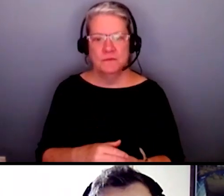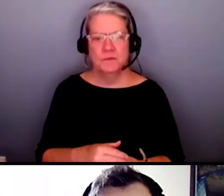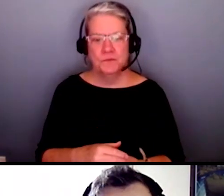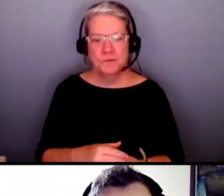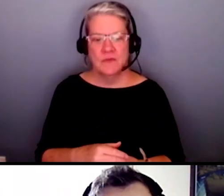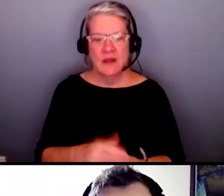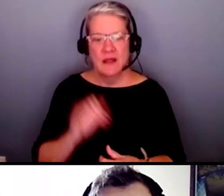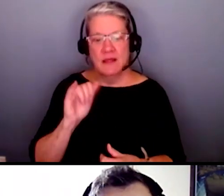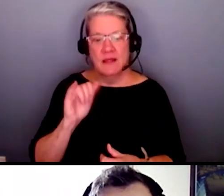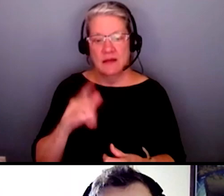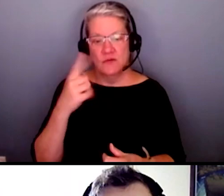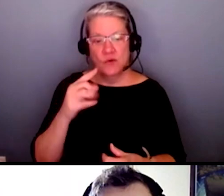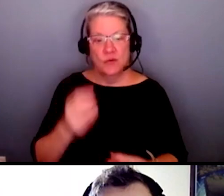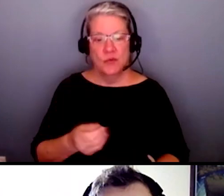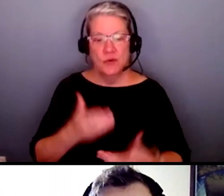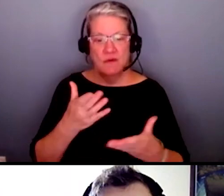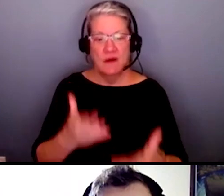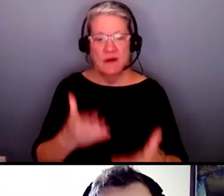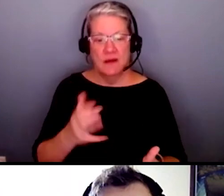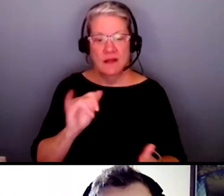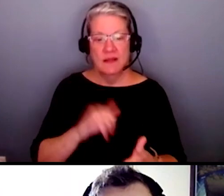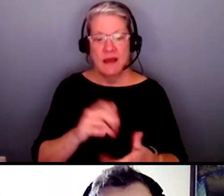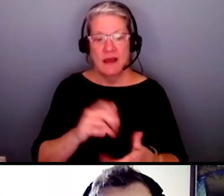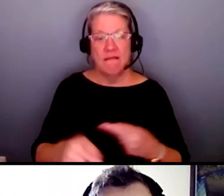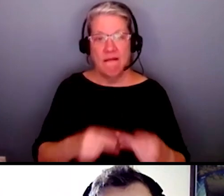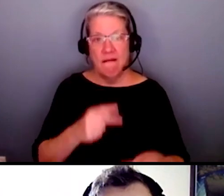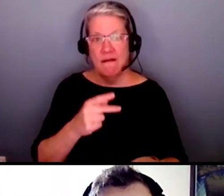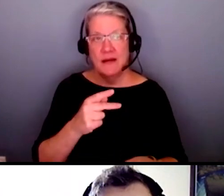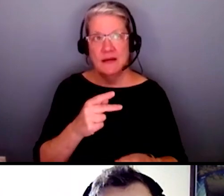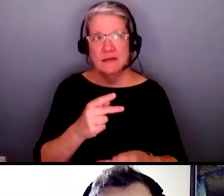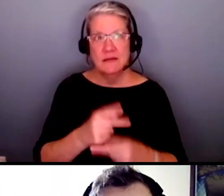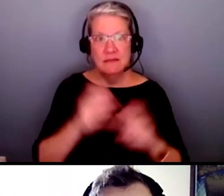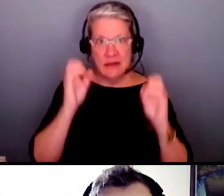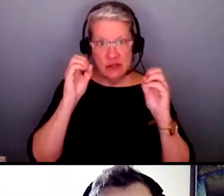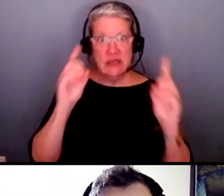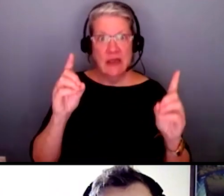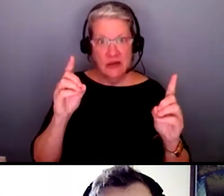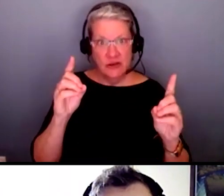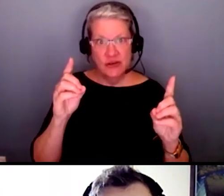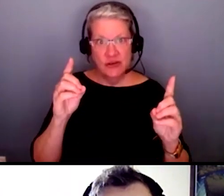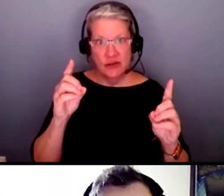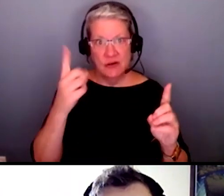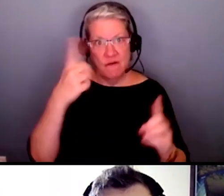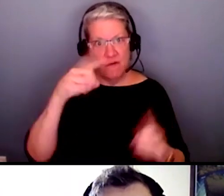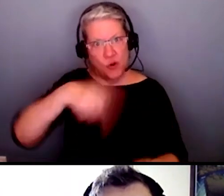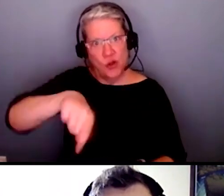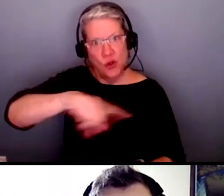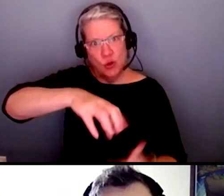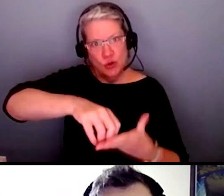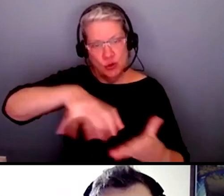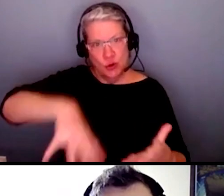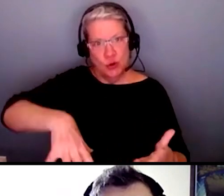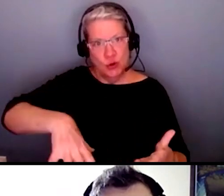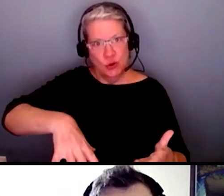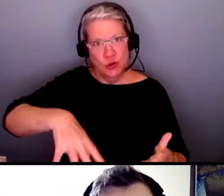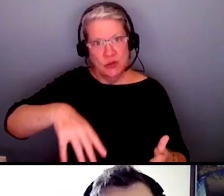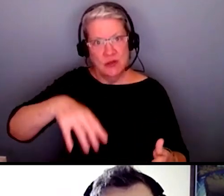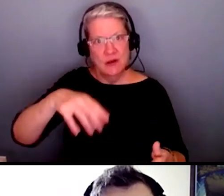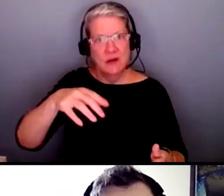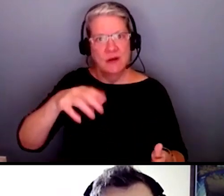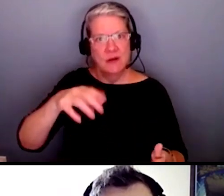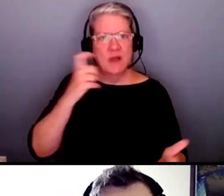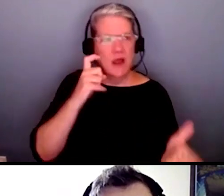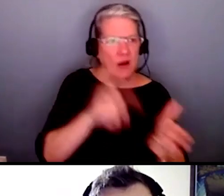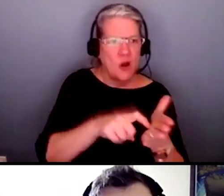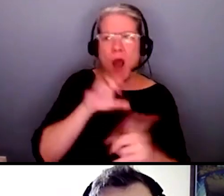is to provide that kind of education to students so that they know what to look for